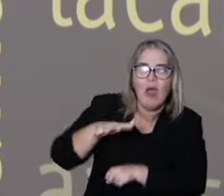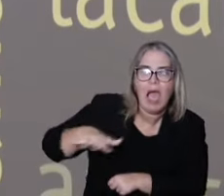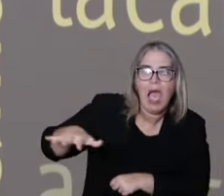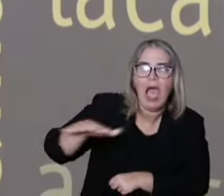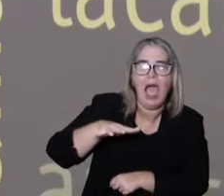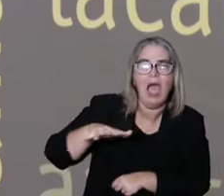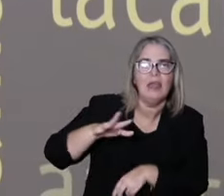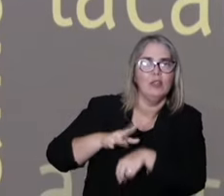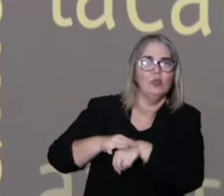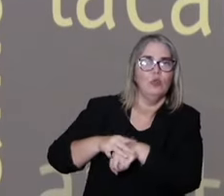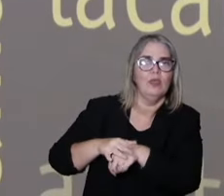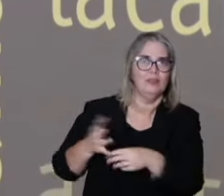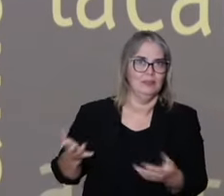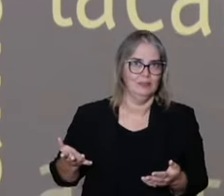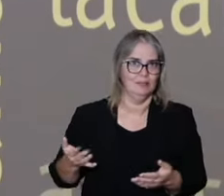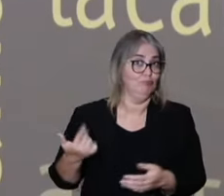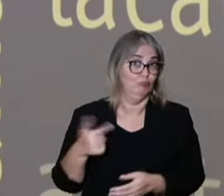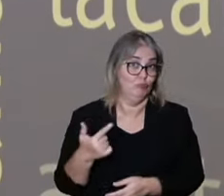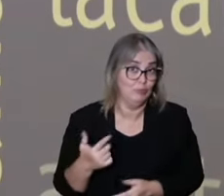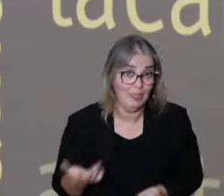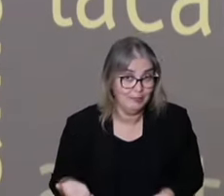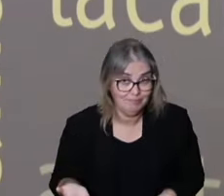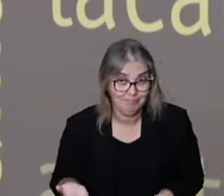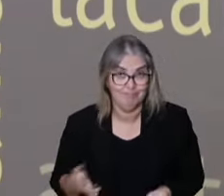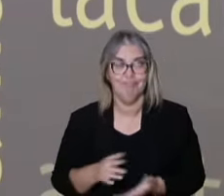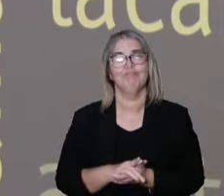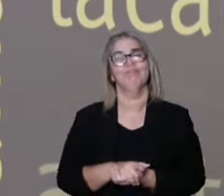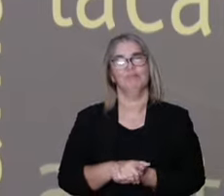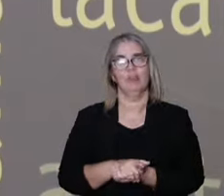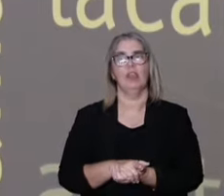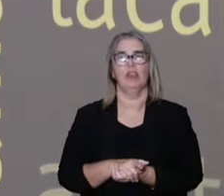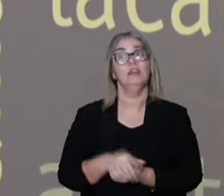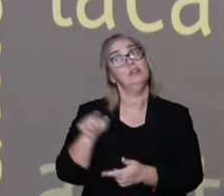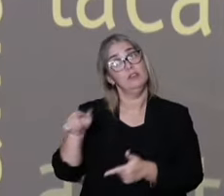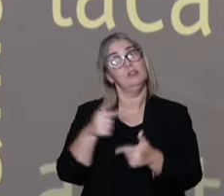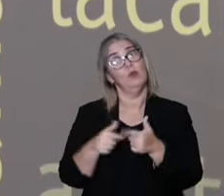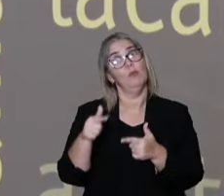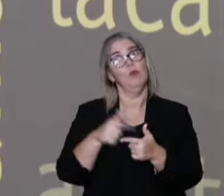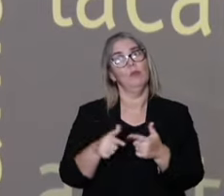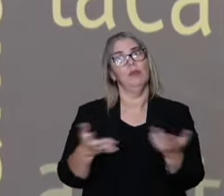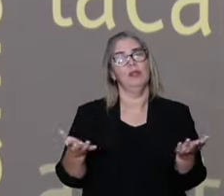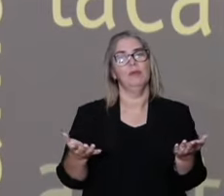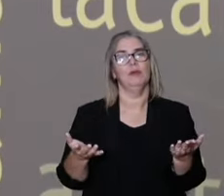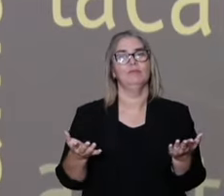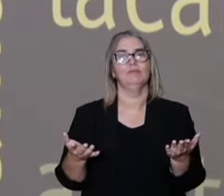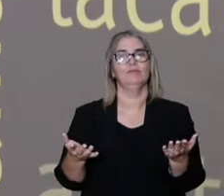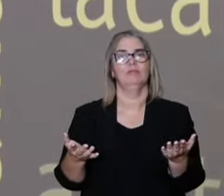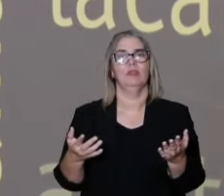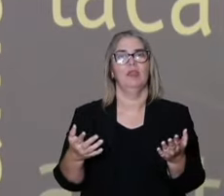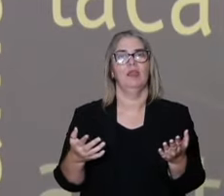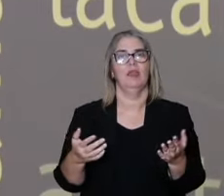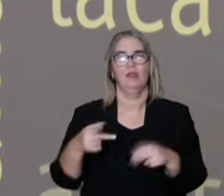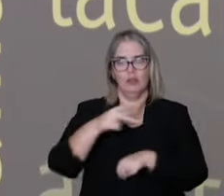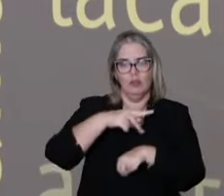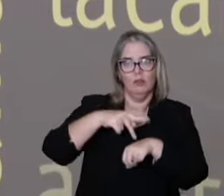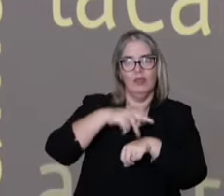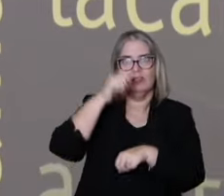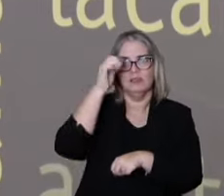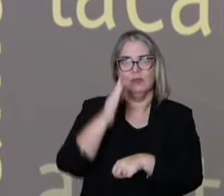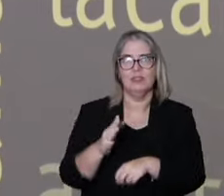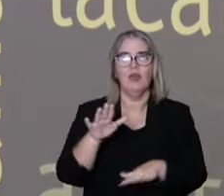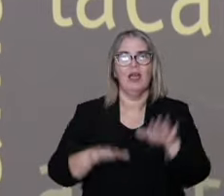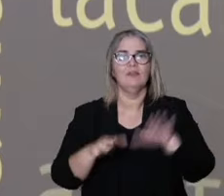graduated into a specialty. So this is a trivial thing in countries with public